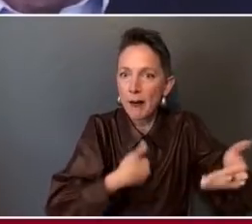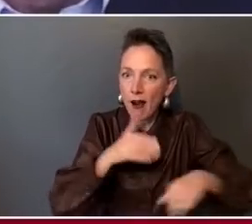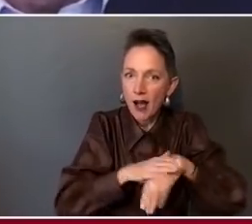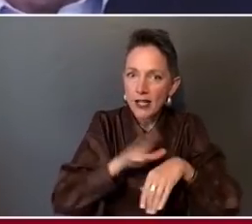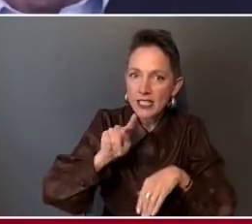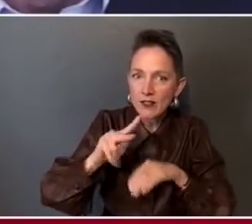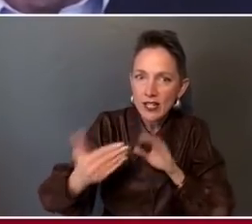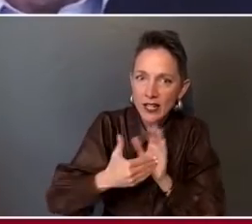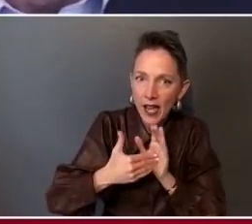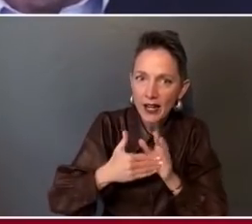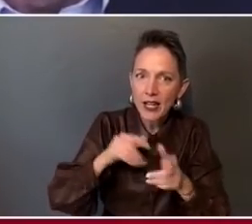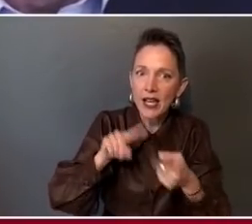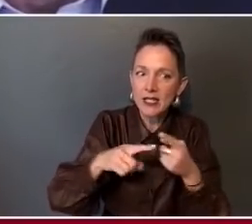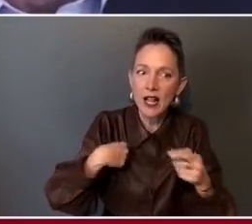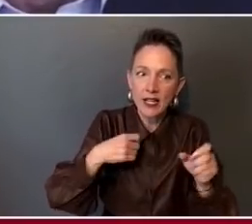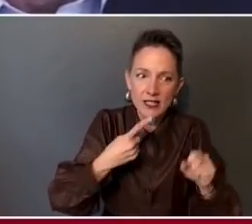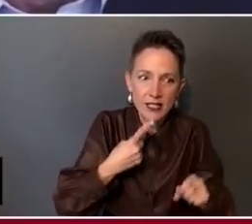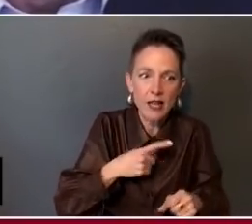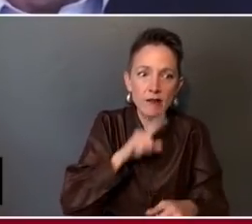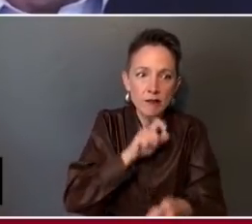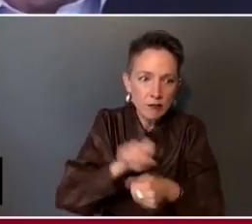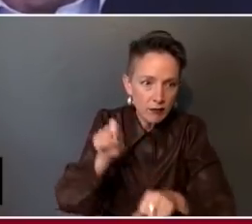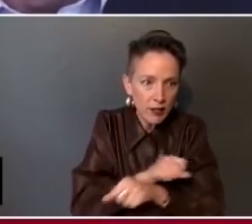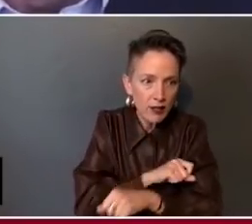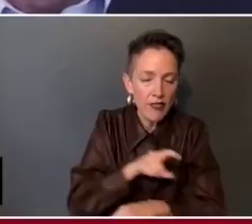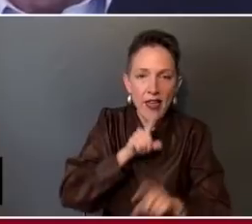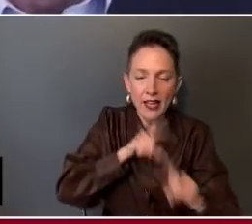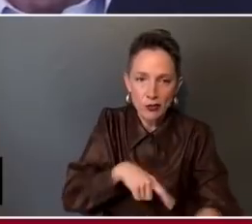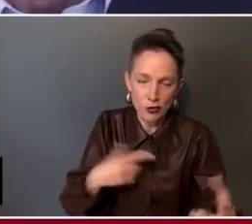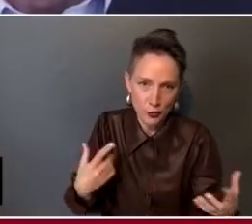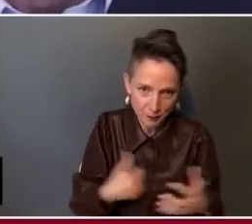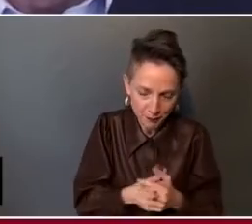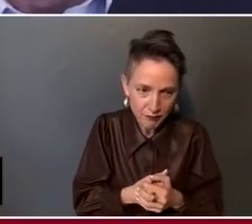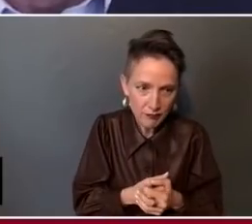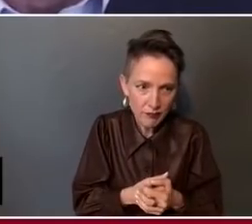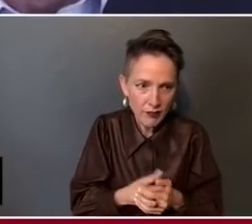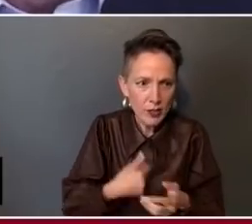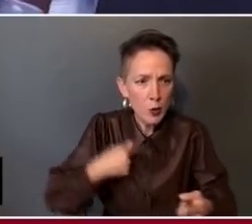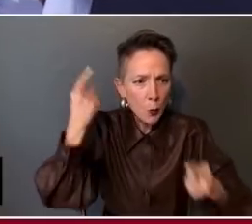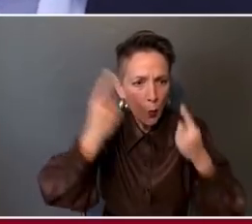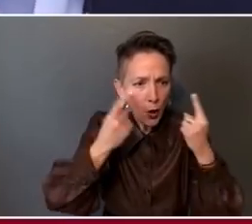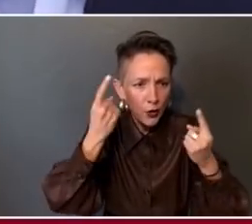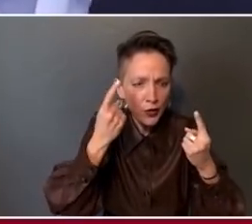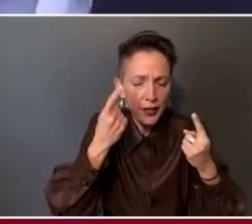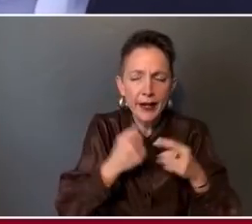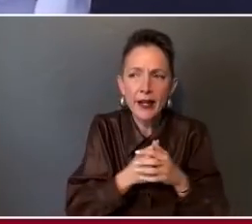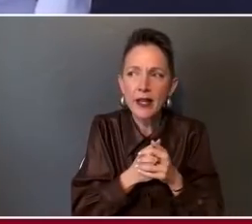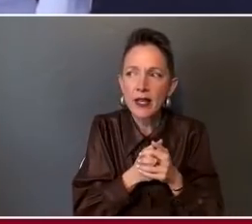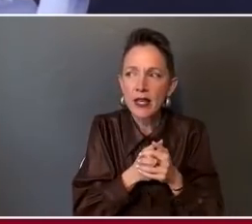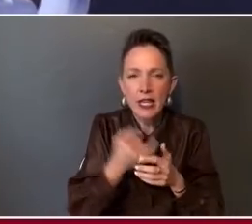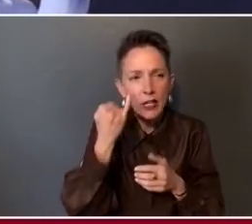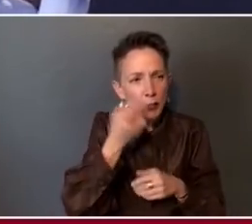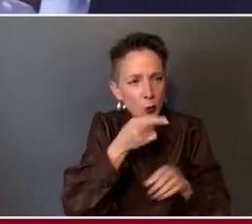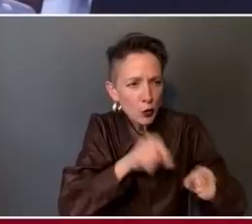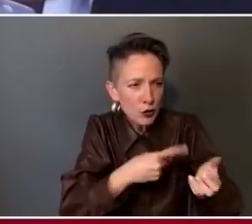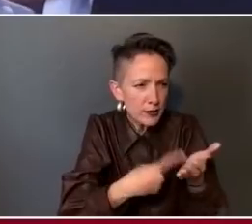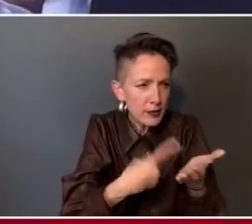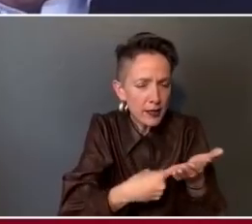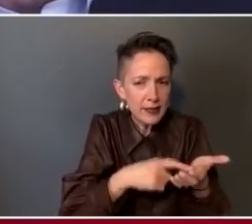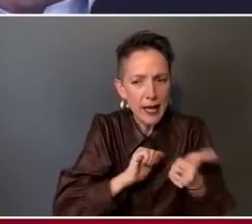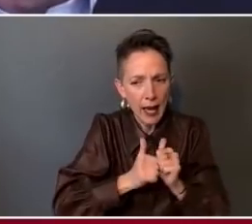say definitively what the answer is. So I'm wondering if you can talk about how you managed to